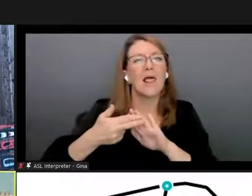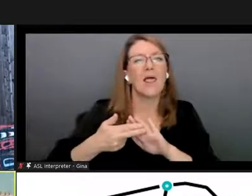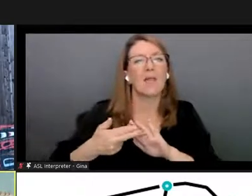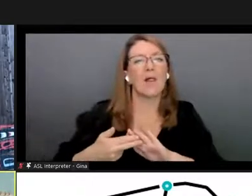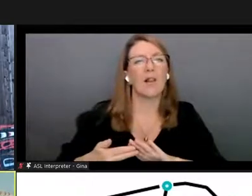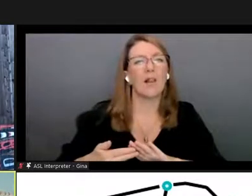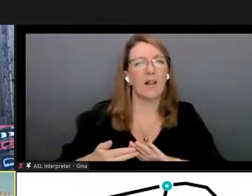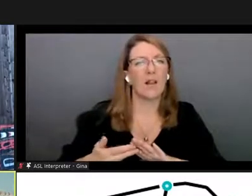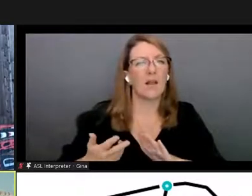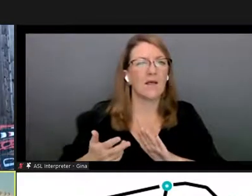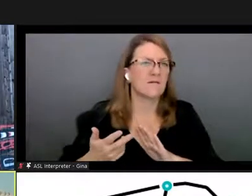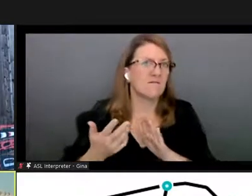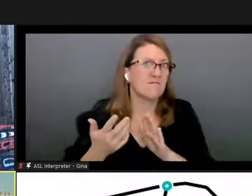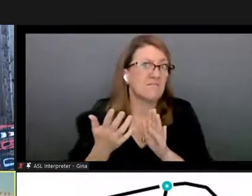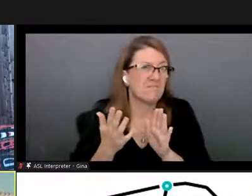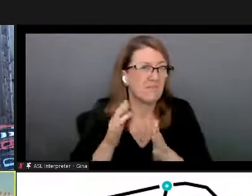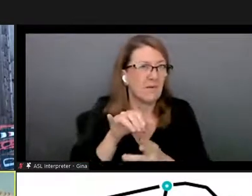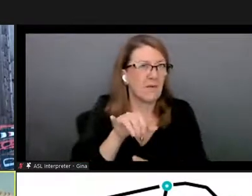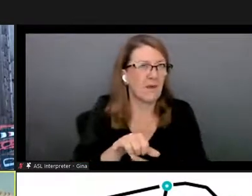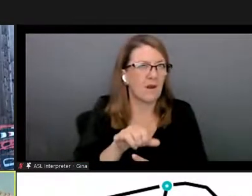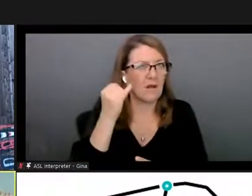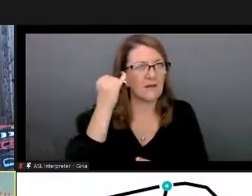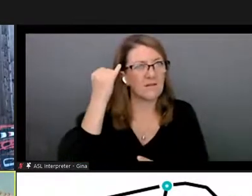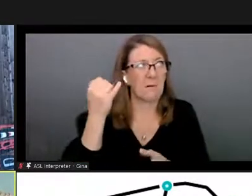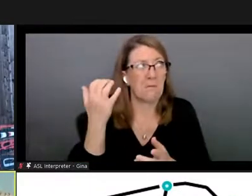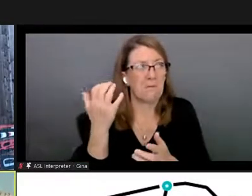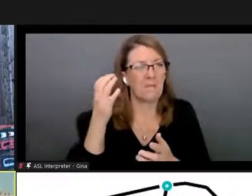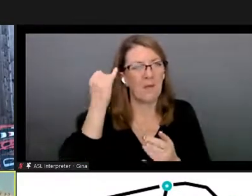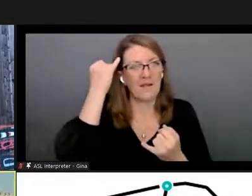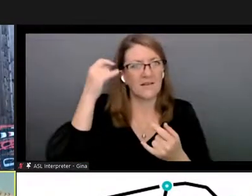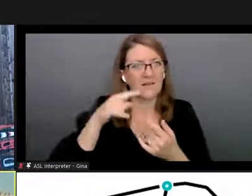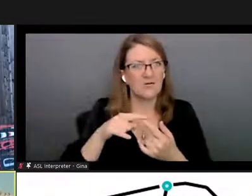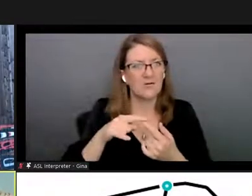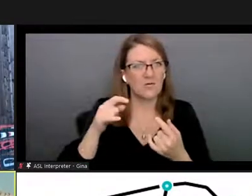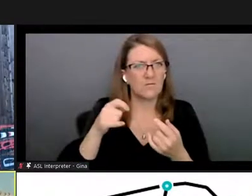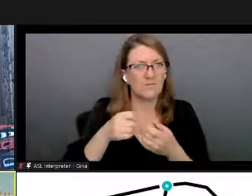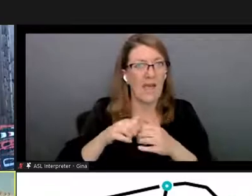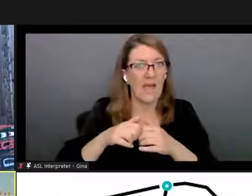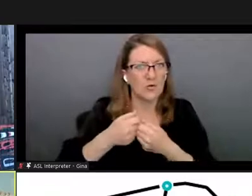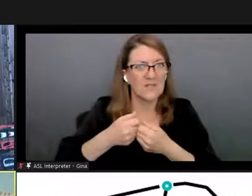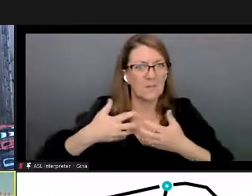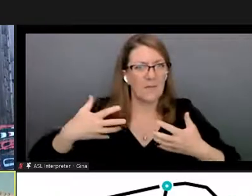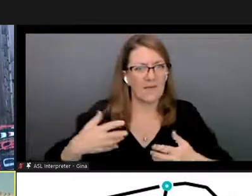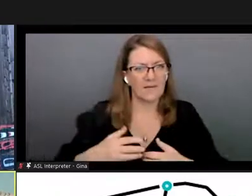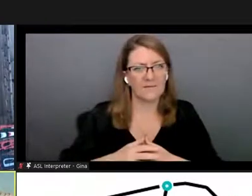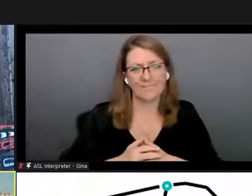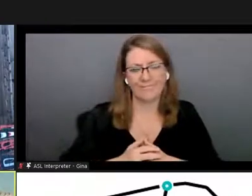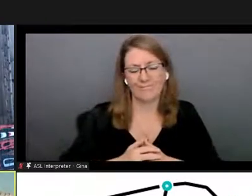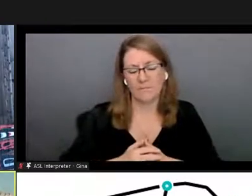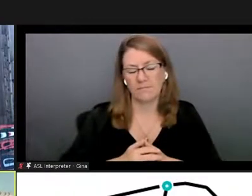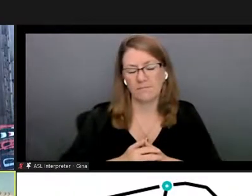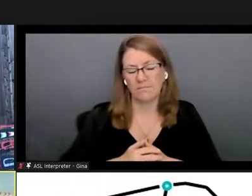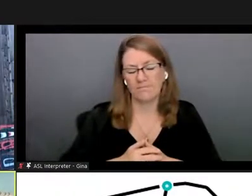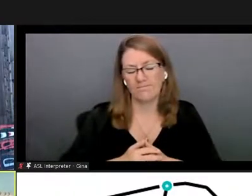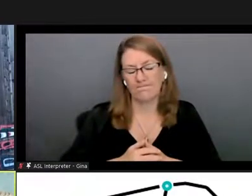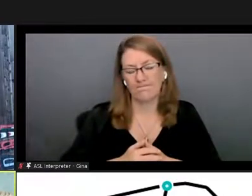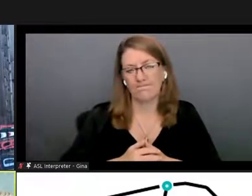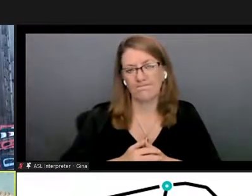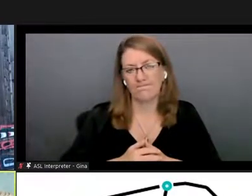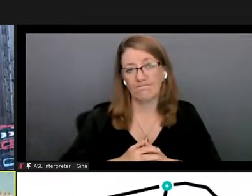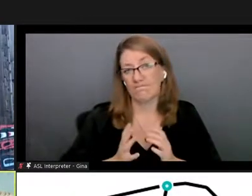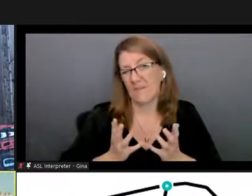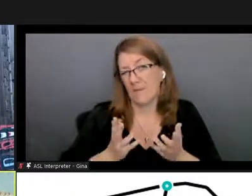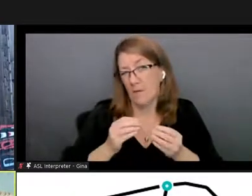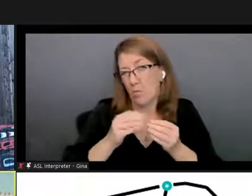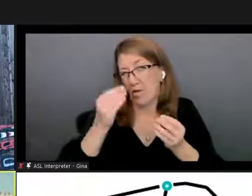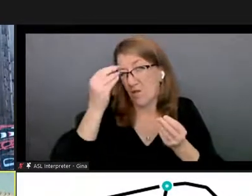um i don't know there's lots there's lots of ideas i don't yeah if you have more thoughts